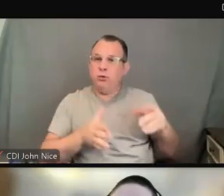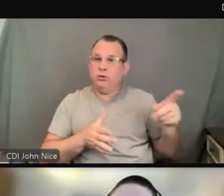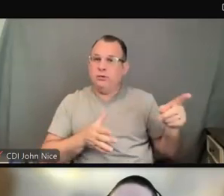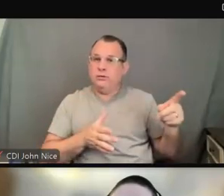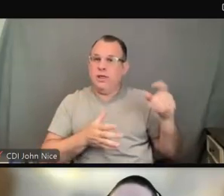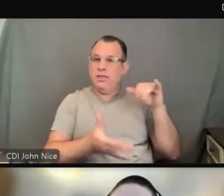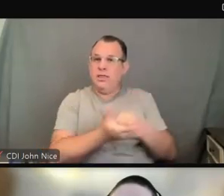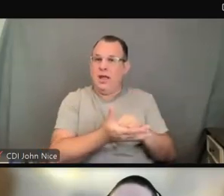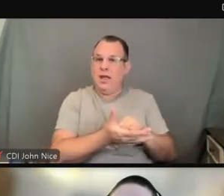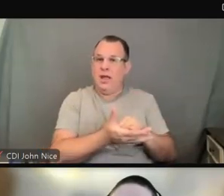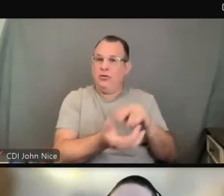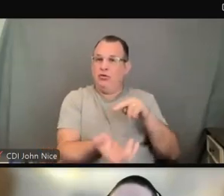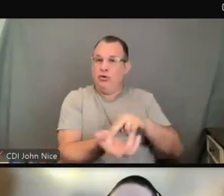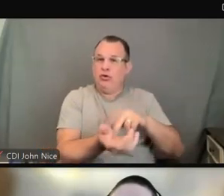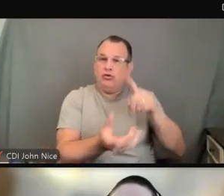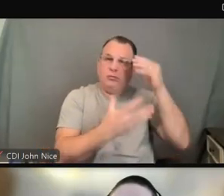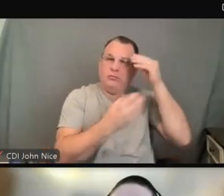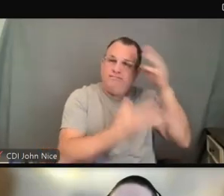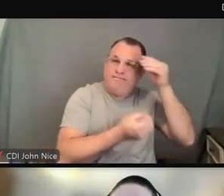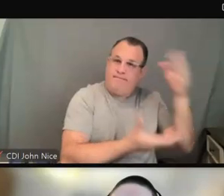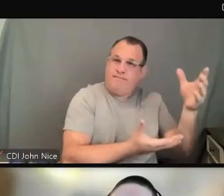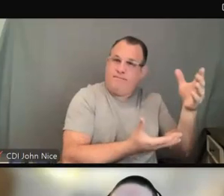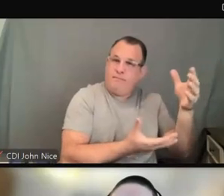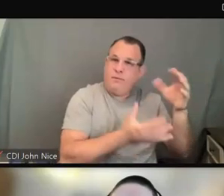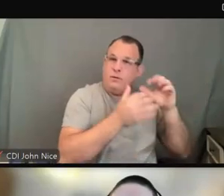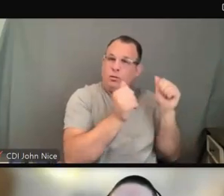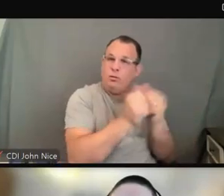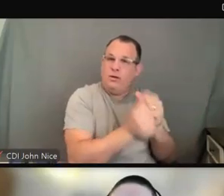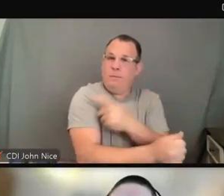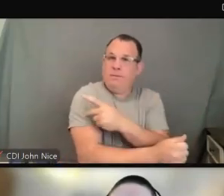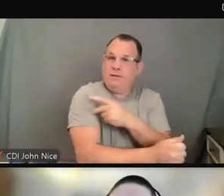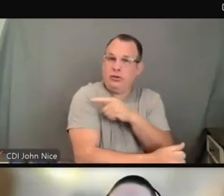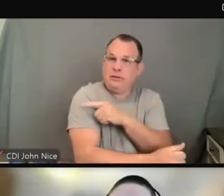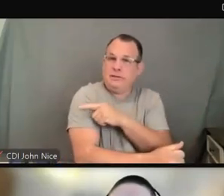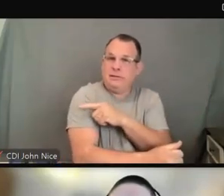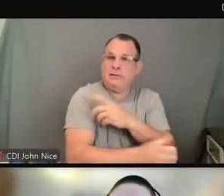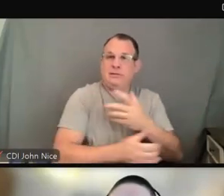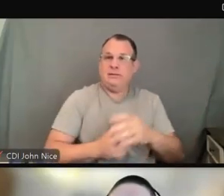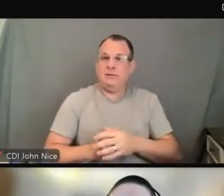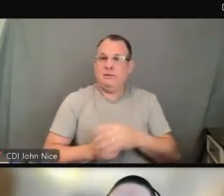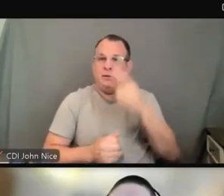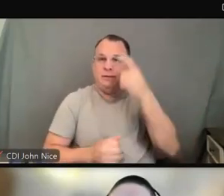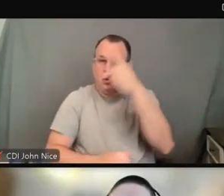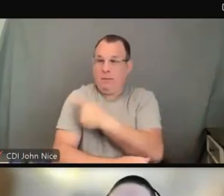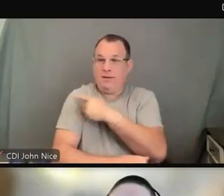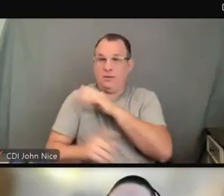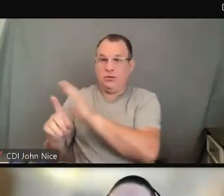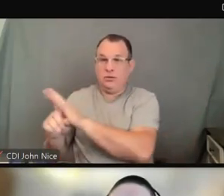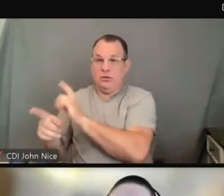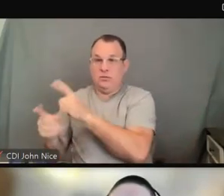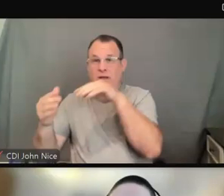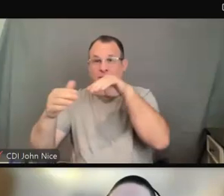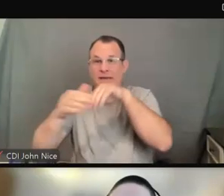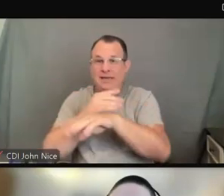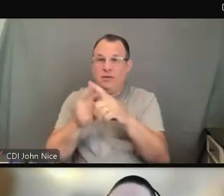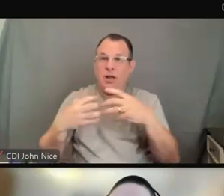patient. So in order for the patient to have the same opportunity to access healthcare, the patient